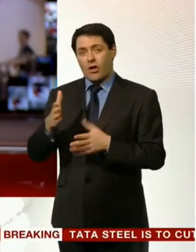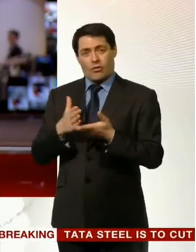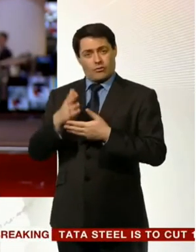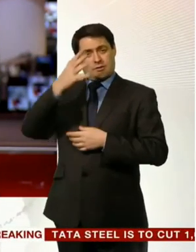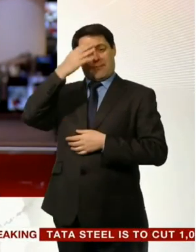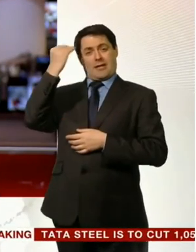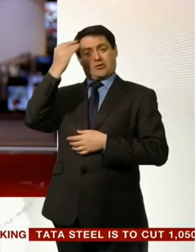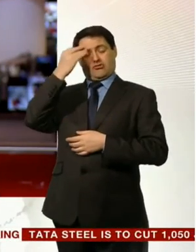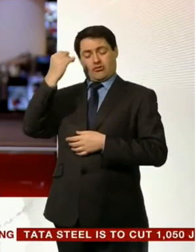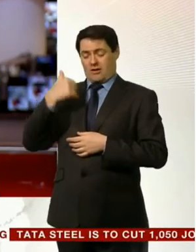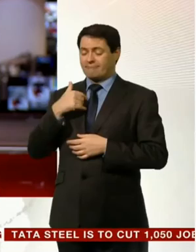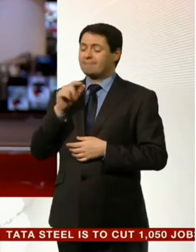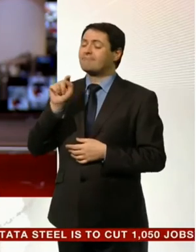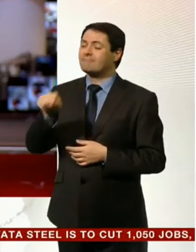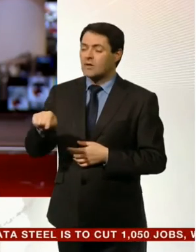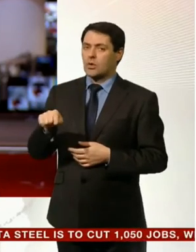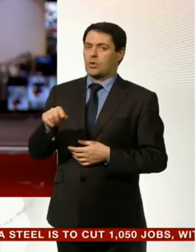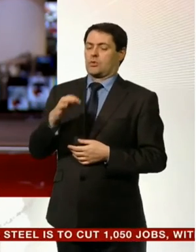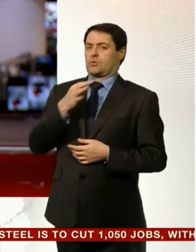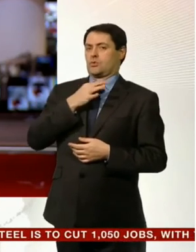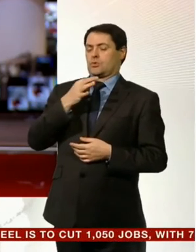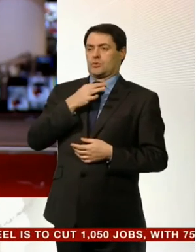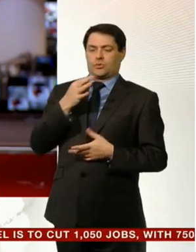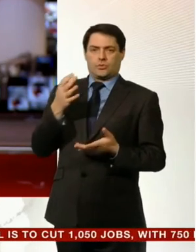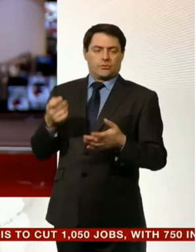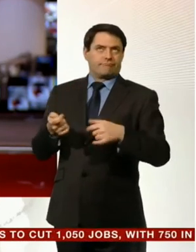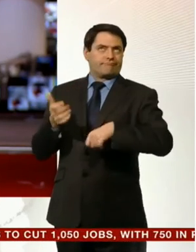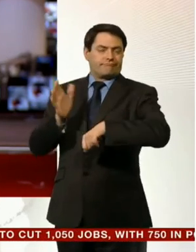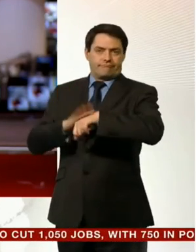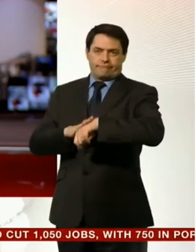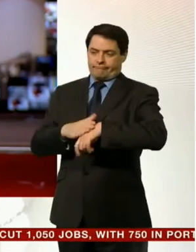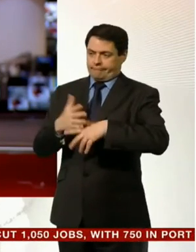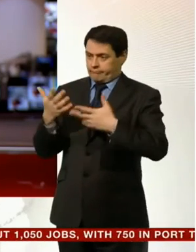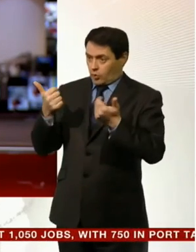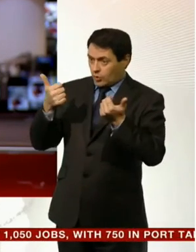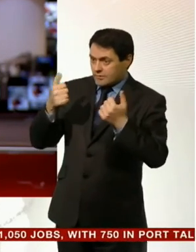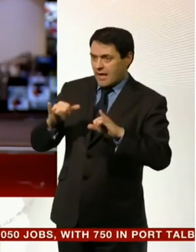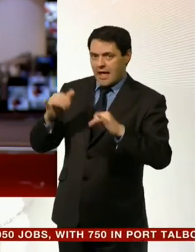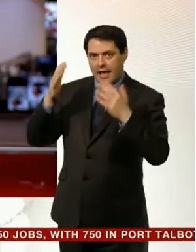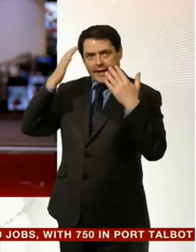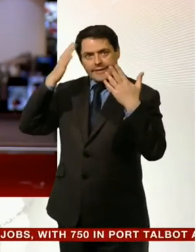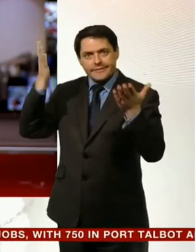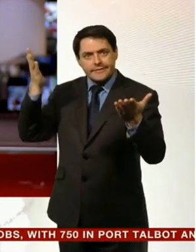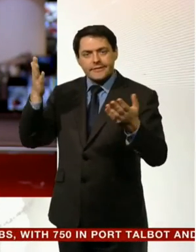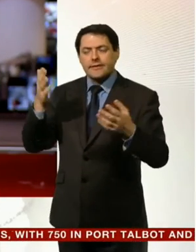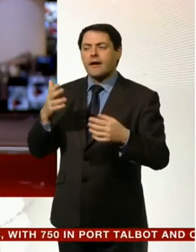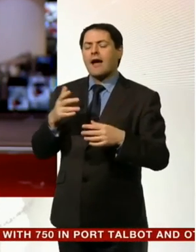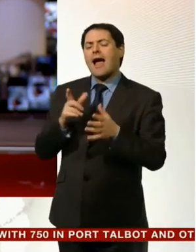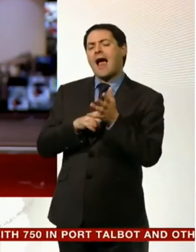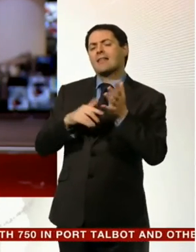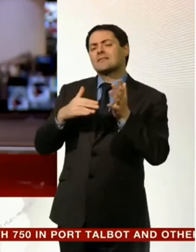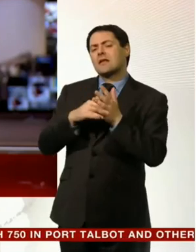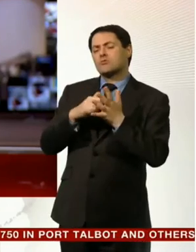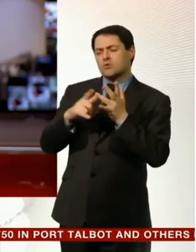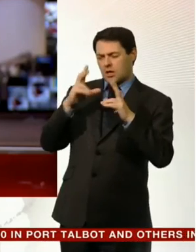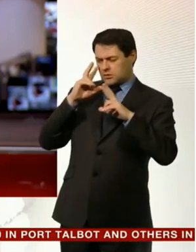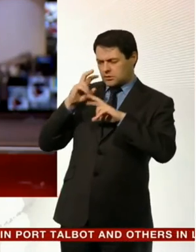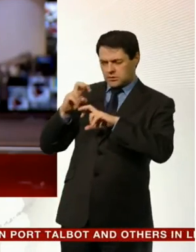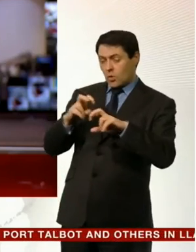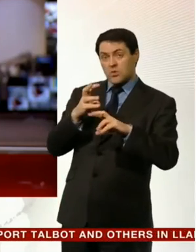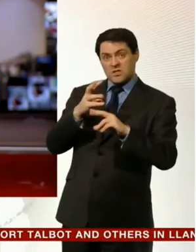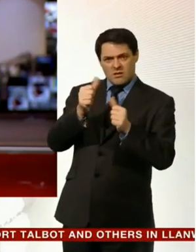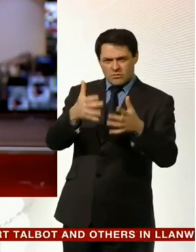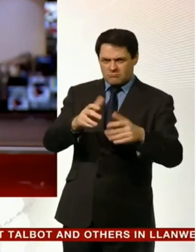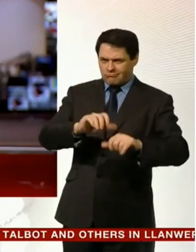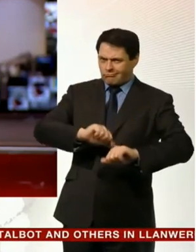health that's the stark warning from the Alzheimer's Society which says it's found evidence of poor and variable care in some hospitals